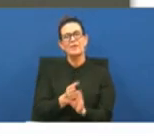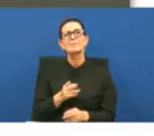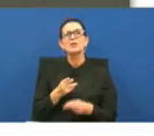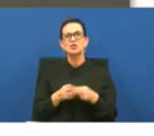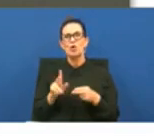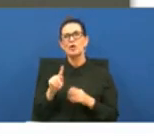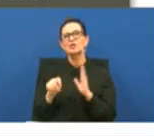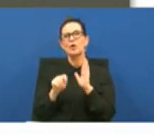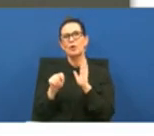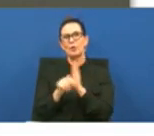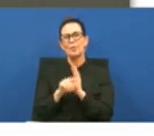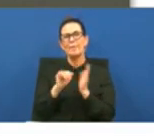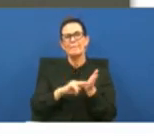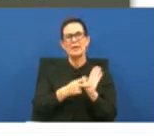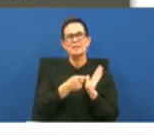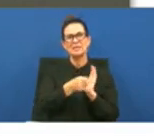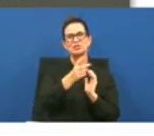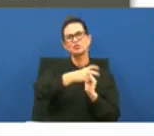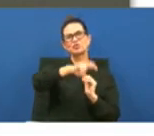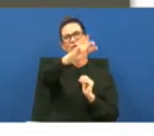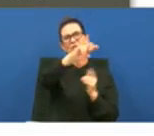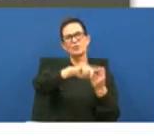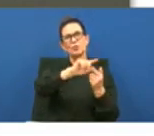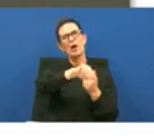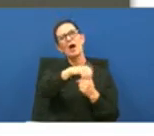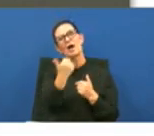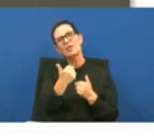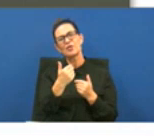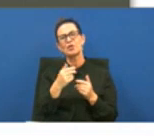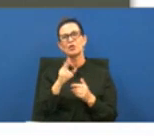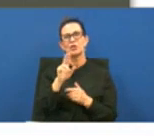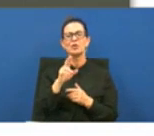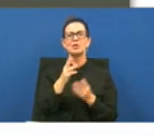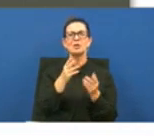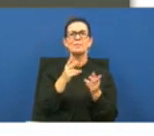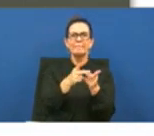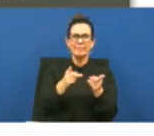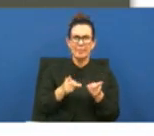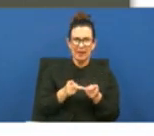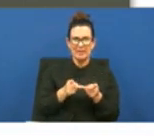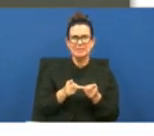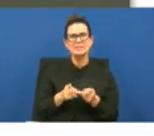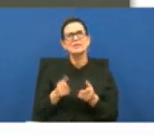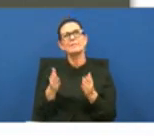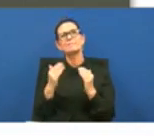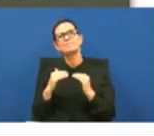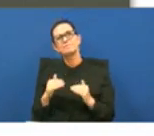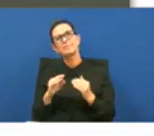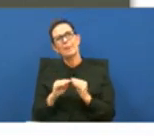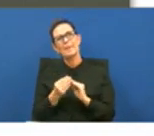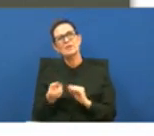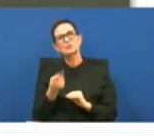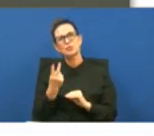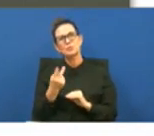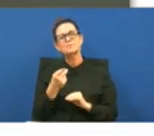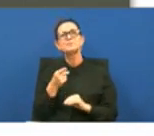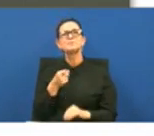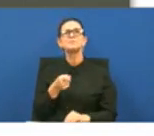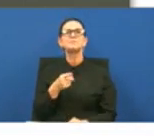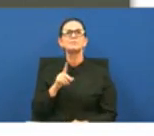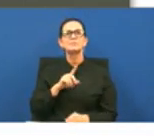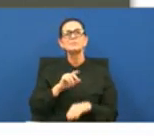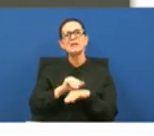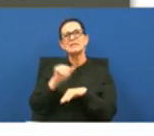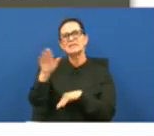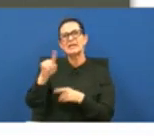transferred to our other unit for additional services number two is medical detoxification that means they were transferred to our detox